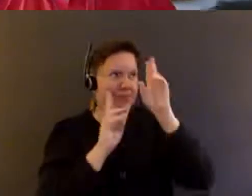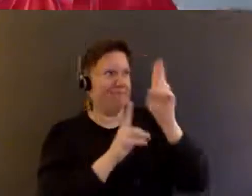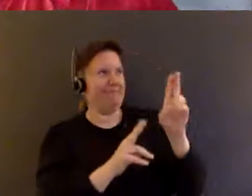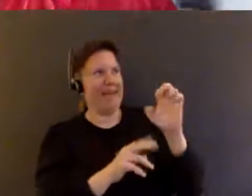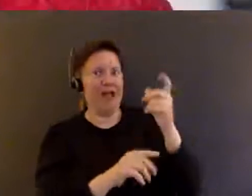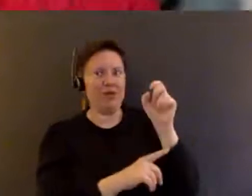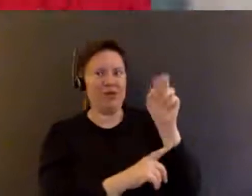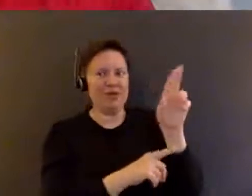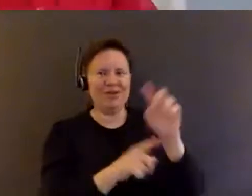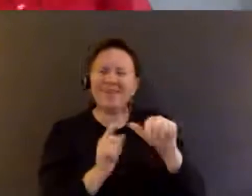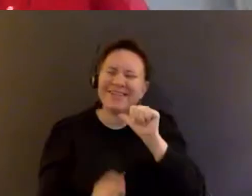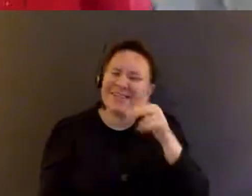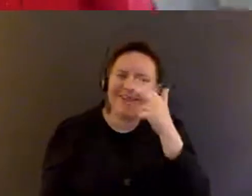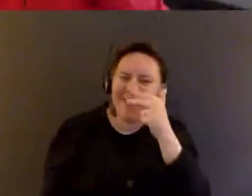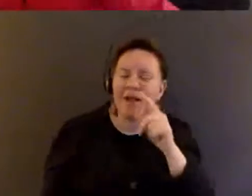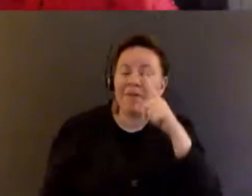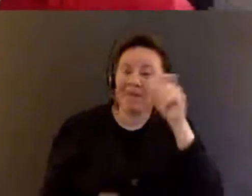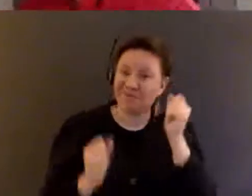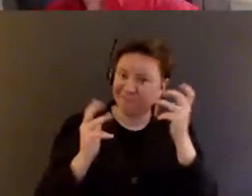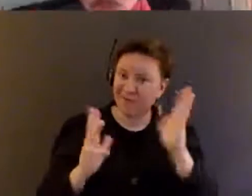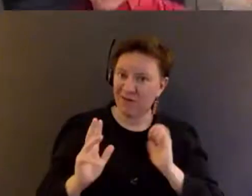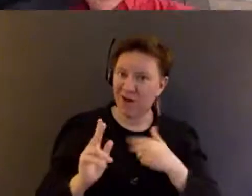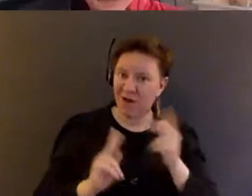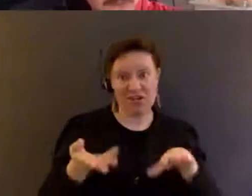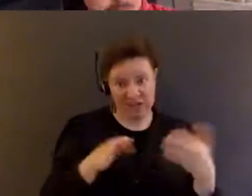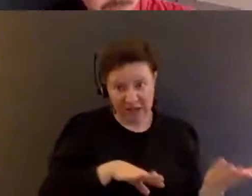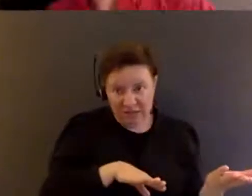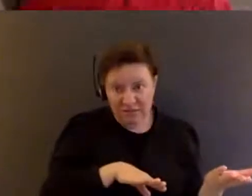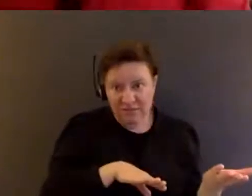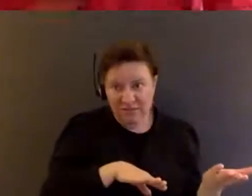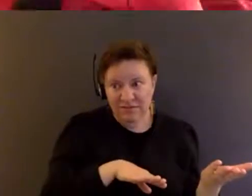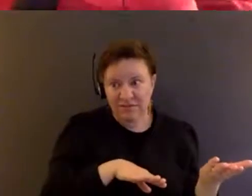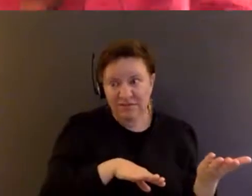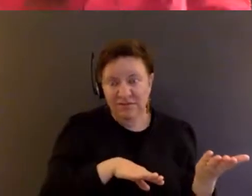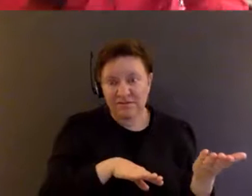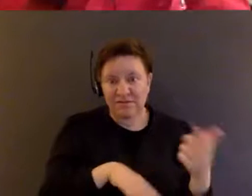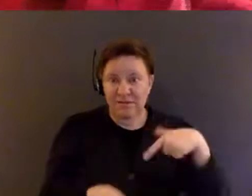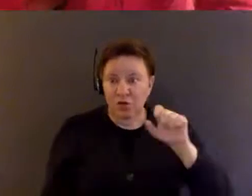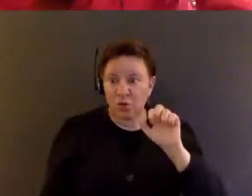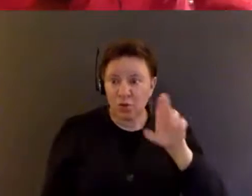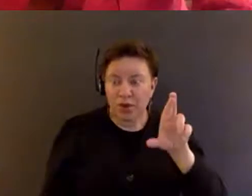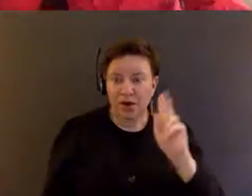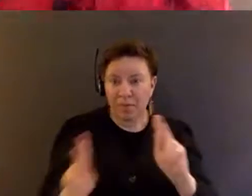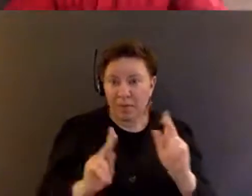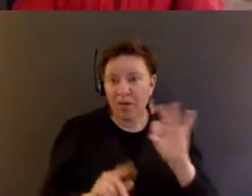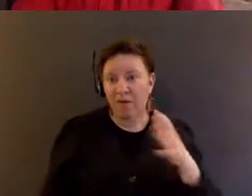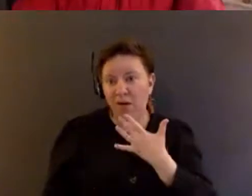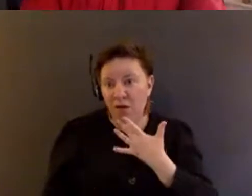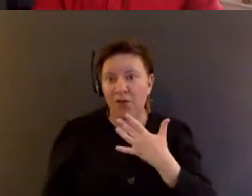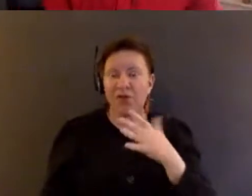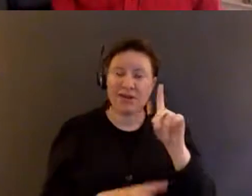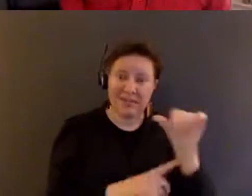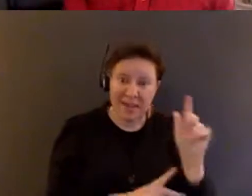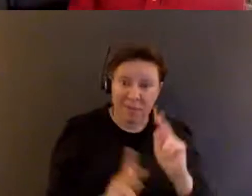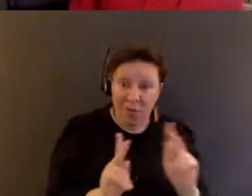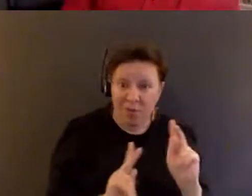but it's not funny because a lot of our people are either dead, um, you know, queer people, queer people of color, disabled people.